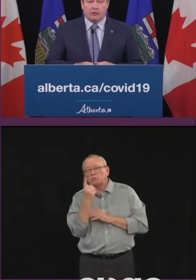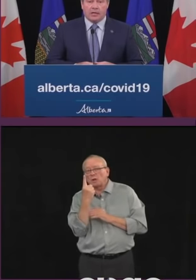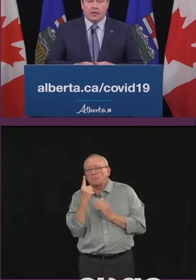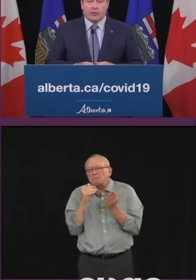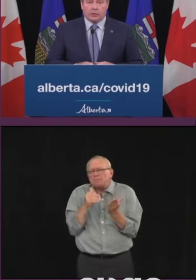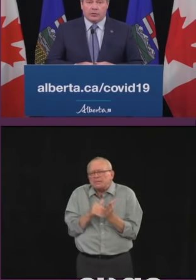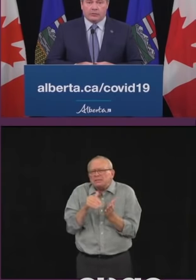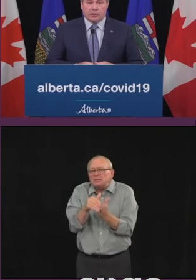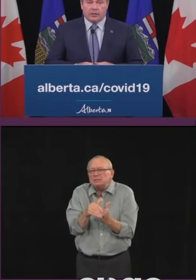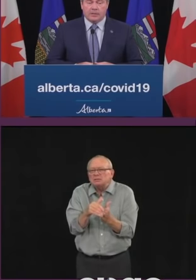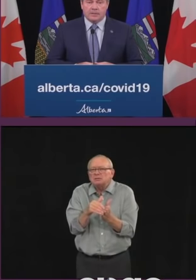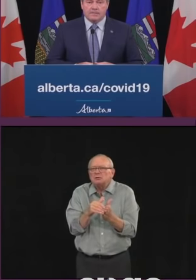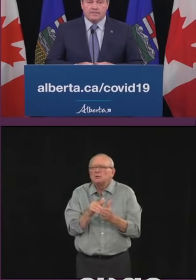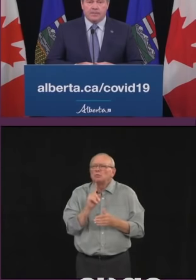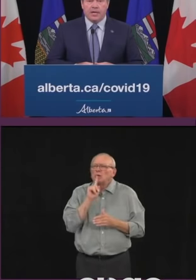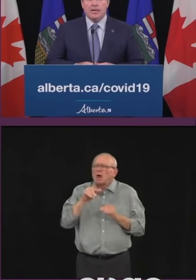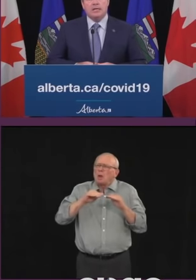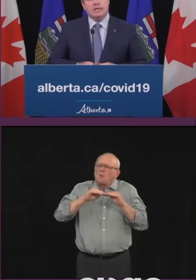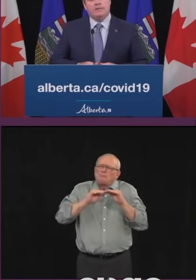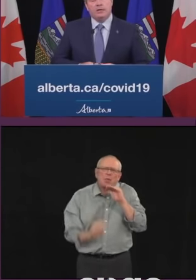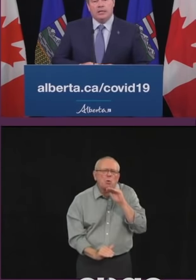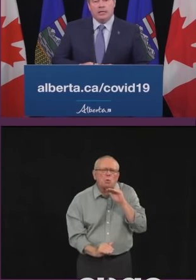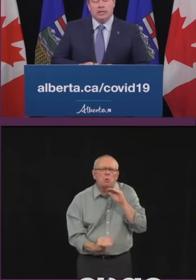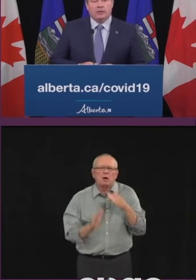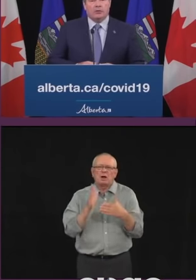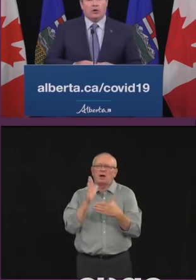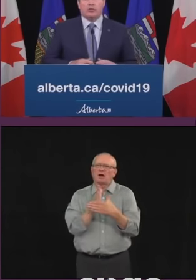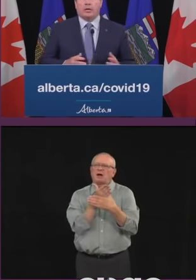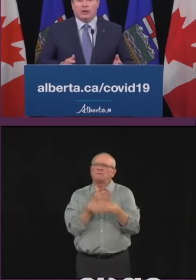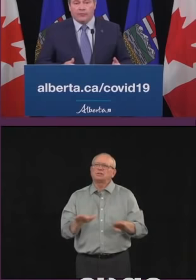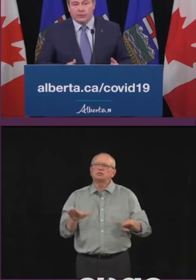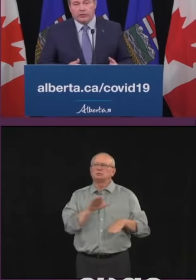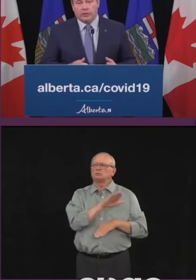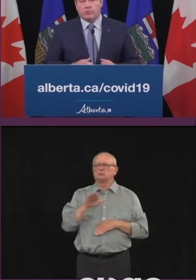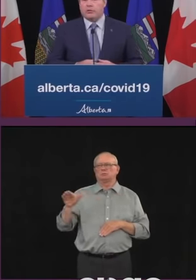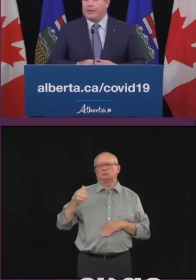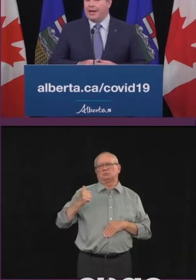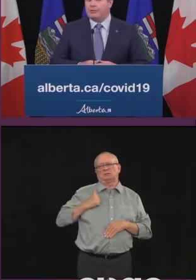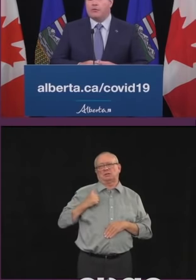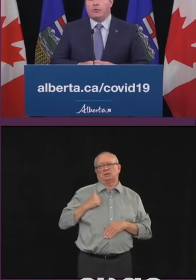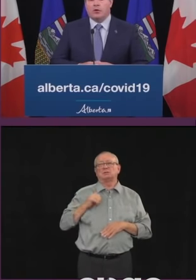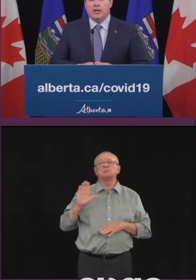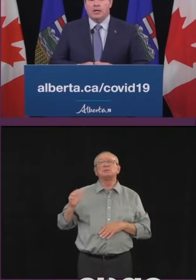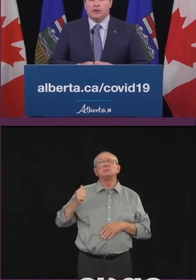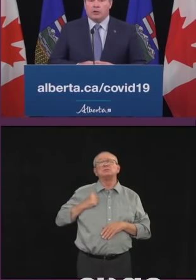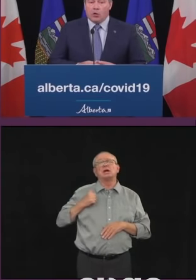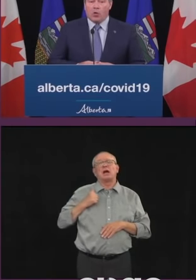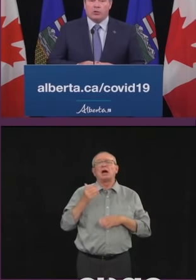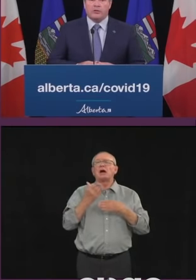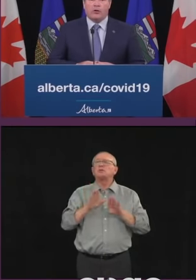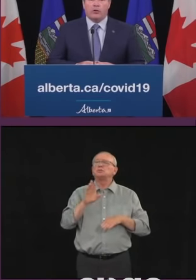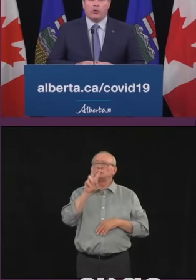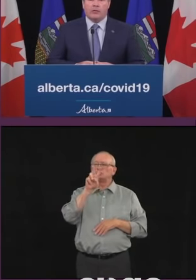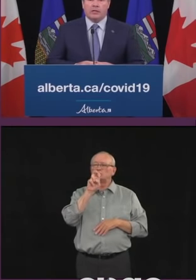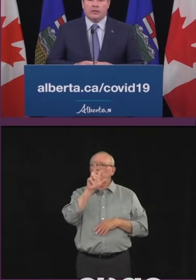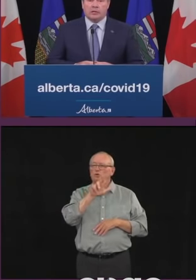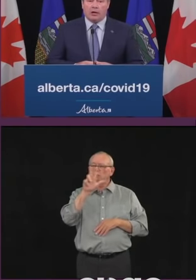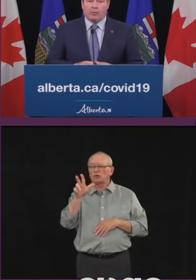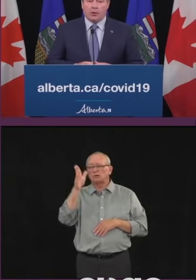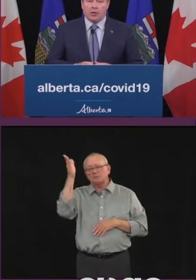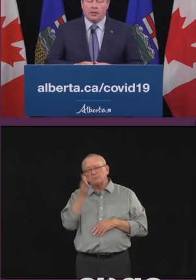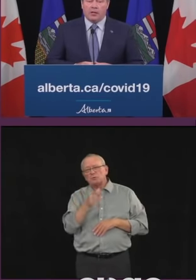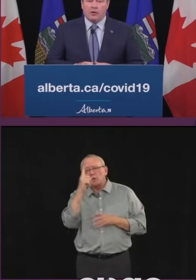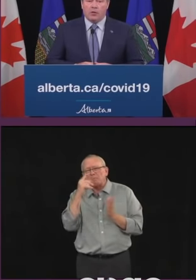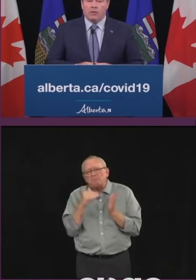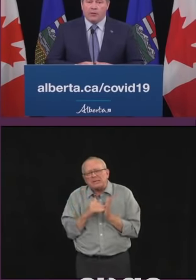233. Even in long-term care facilities which have accounted for three-quarters of all COVID deaths